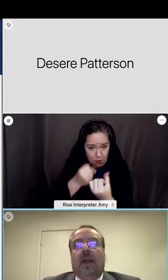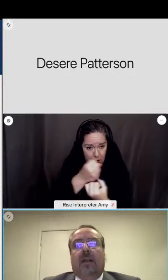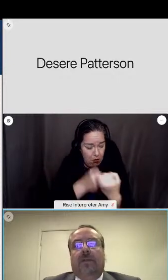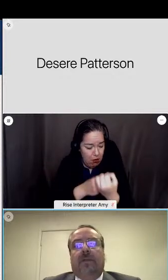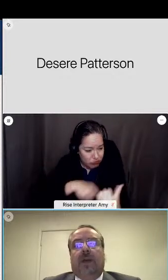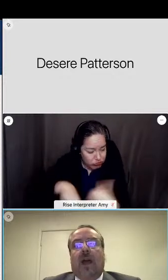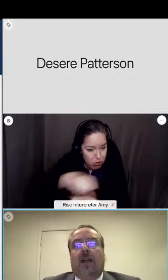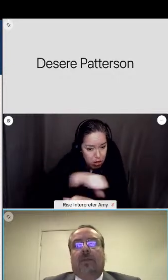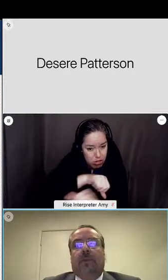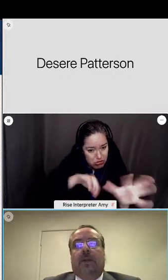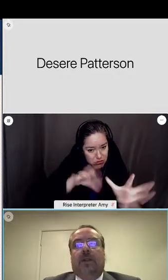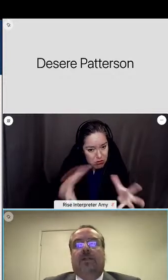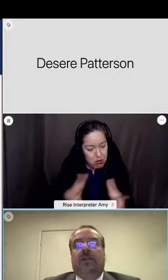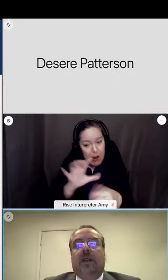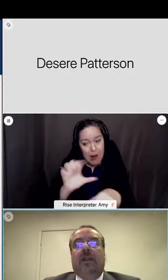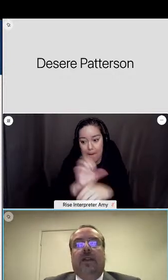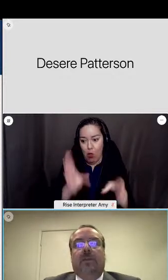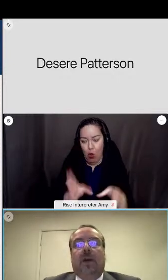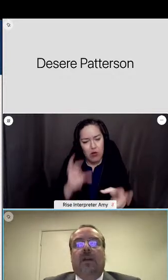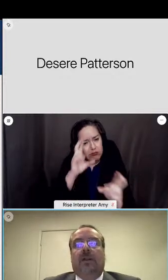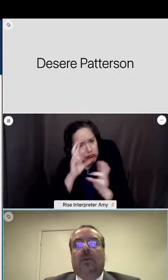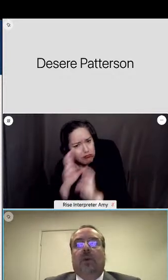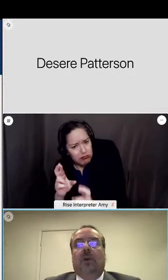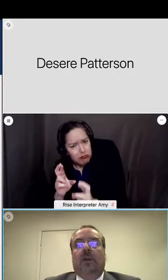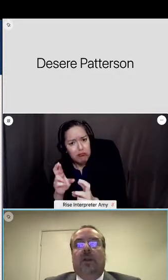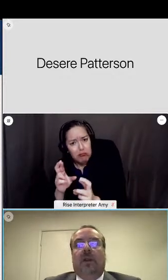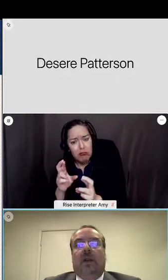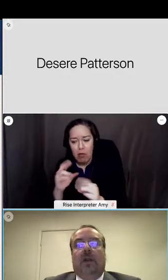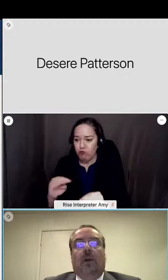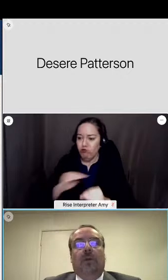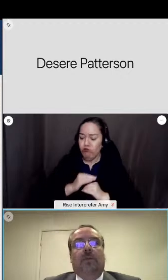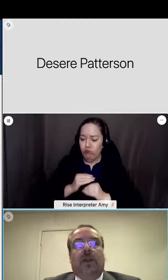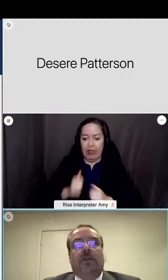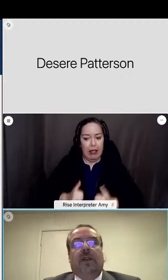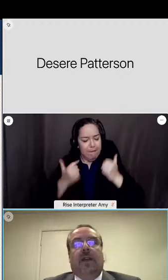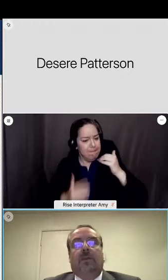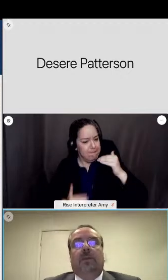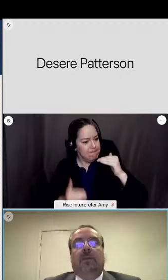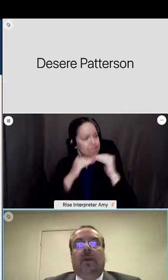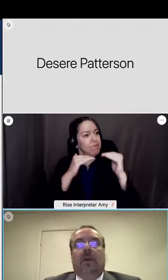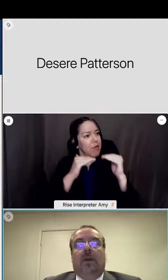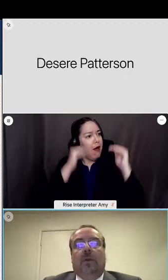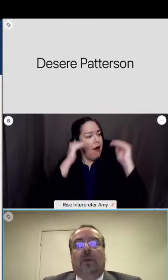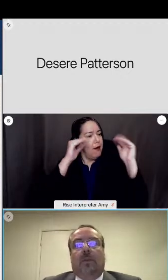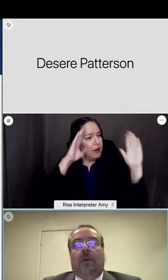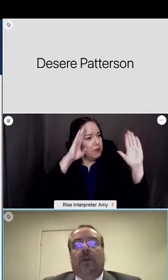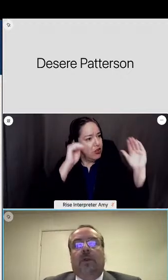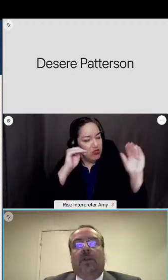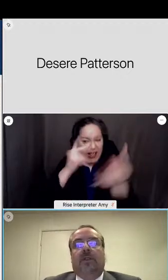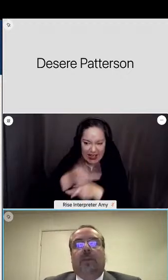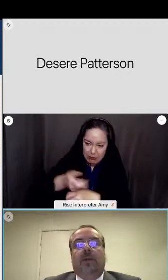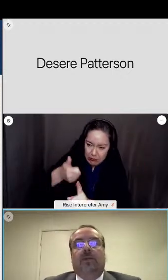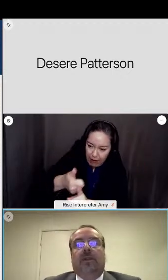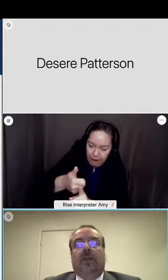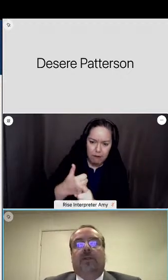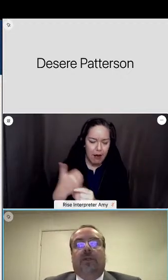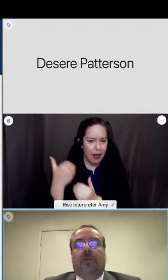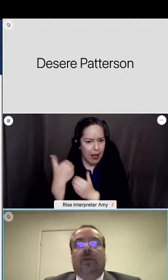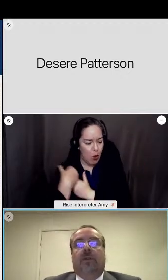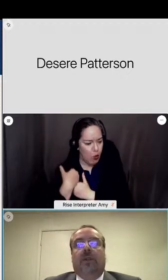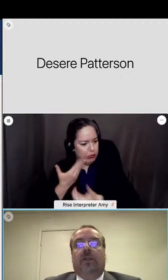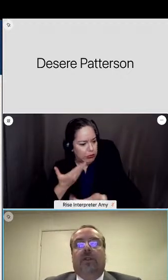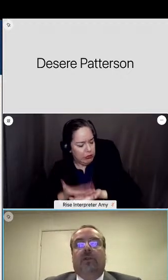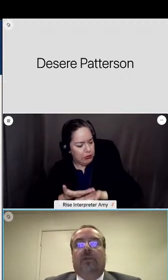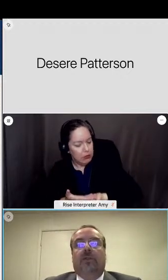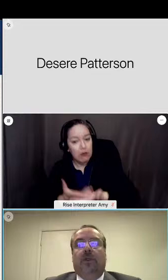and live up to high expectations and take pride in their work and hold themselves accountable with opportunities to build their skills